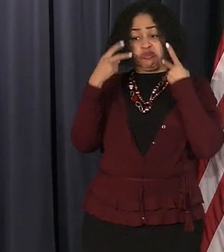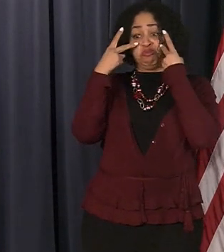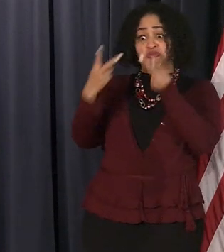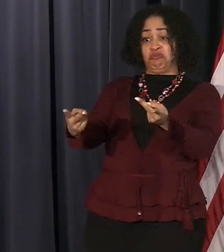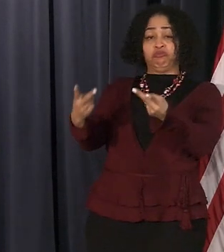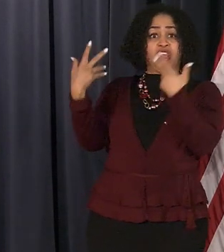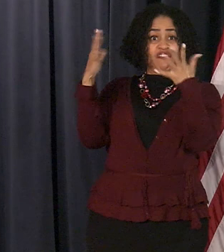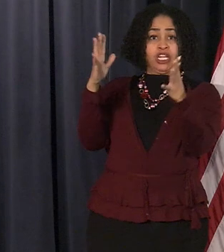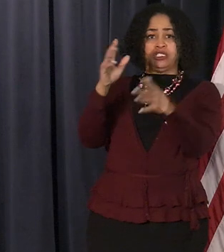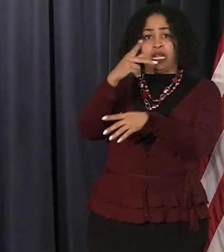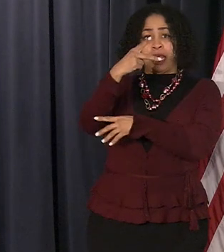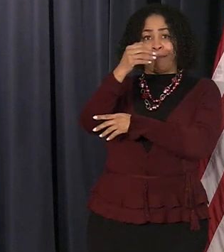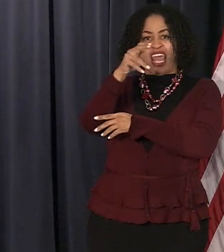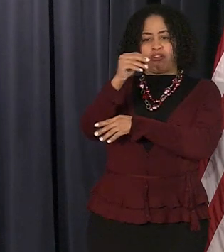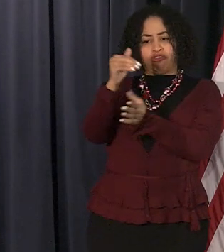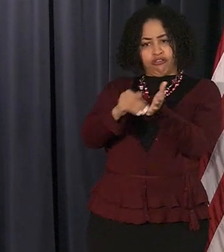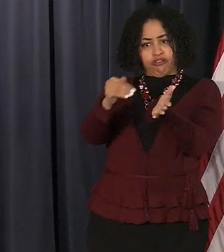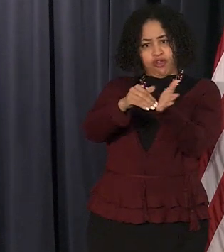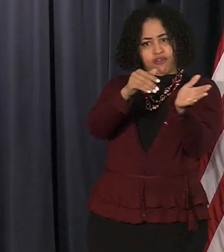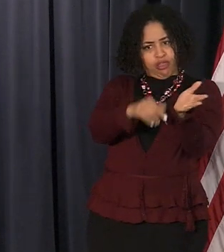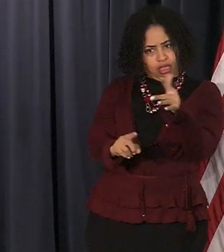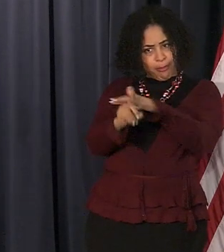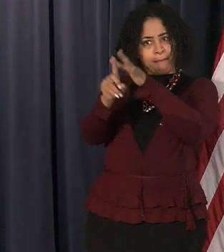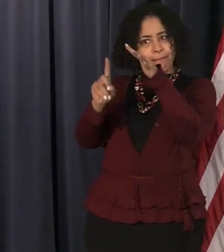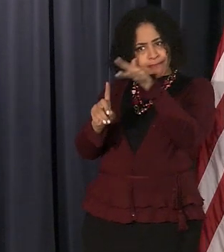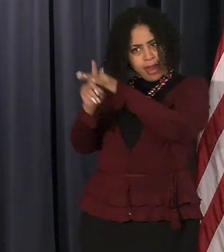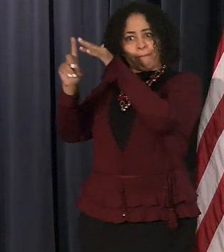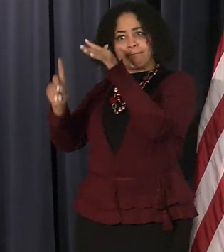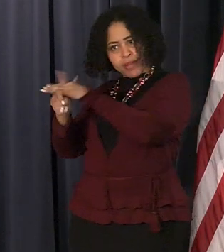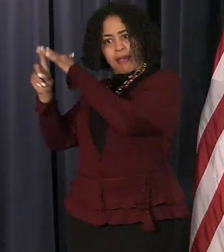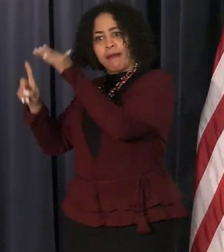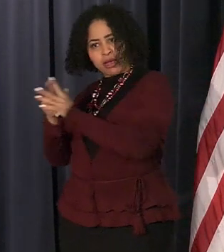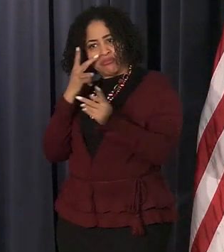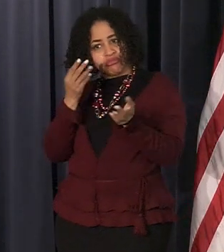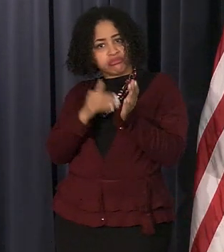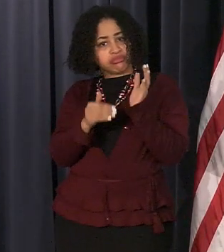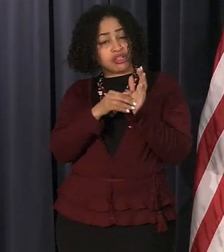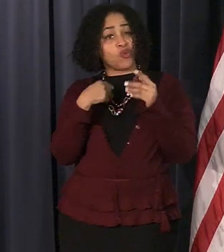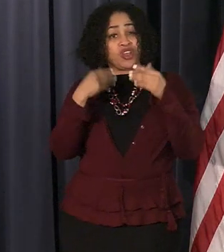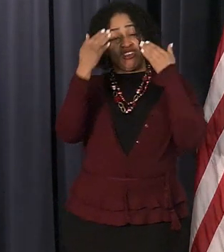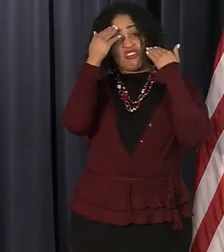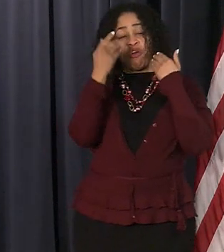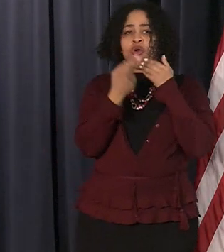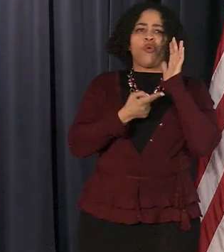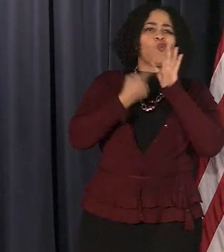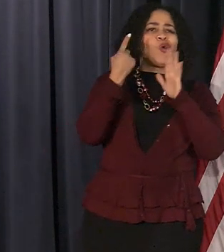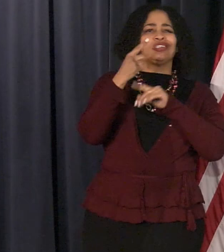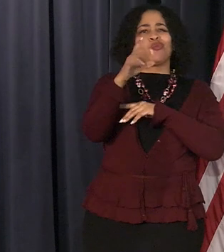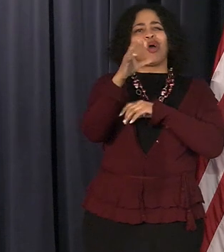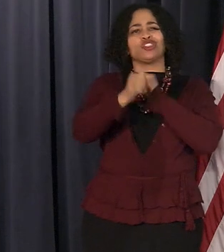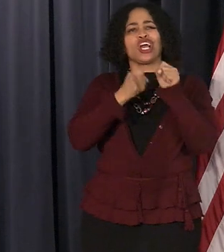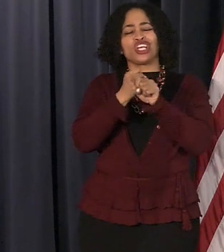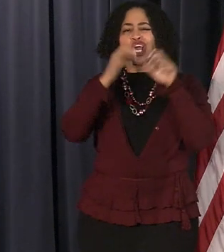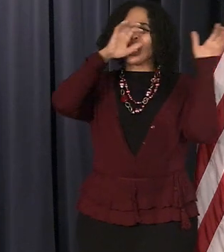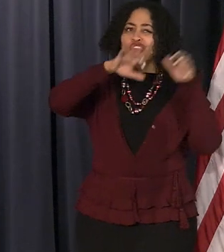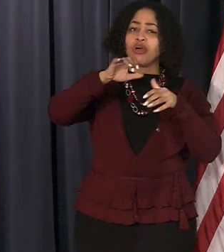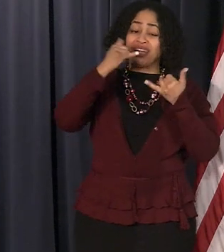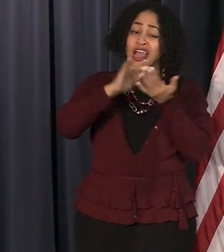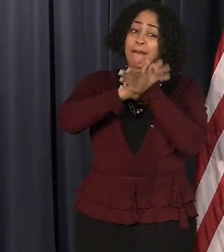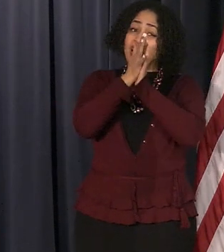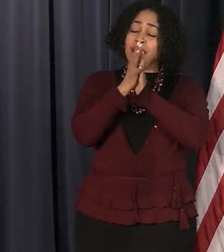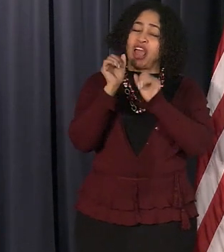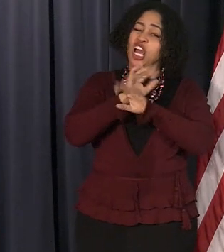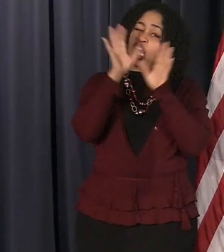and even though we have what is supposed to be a once in a hundred year storm it's becoming clear to us that with climate